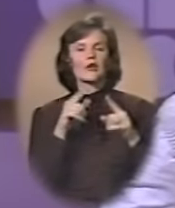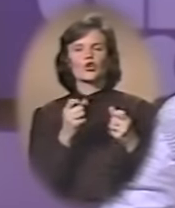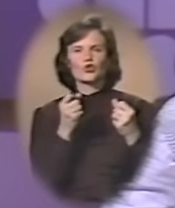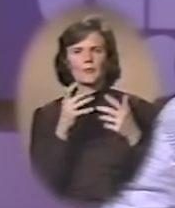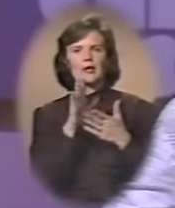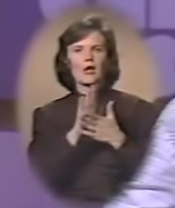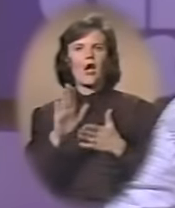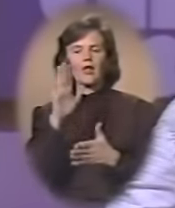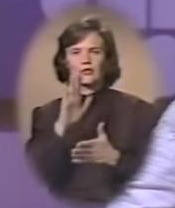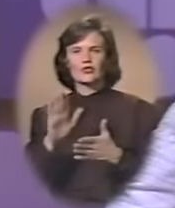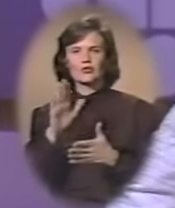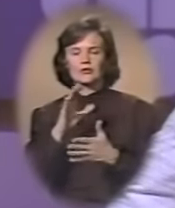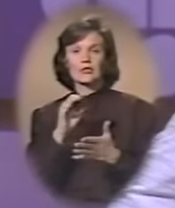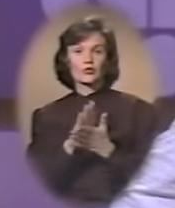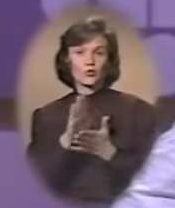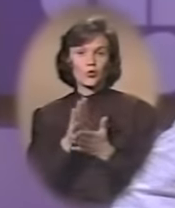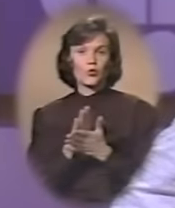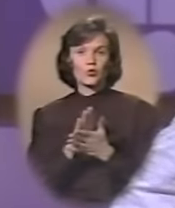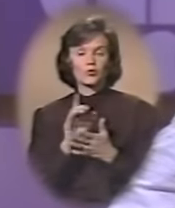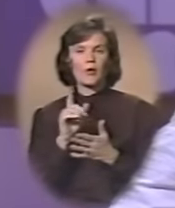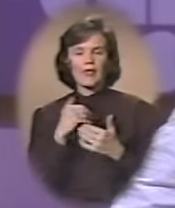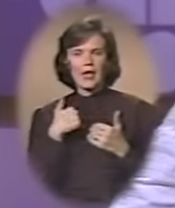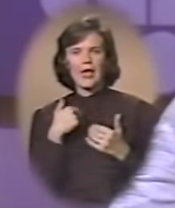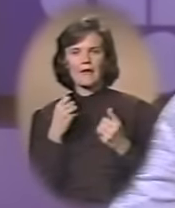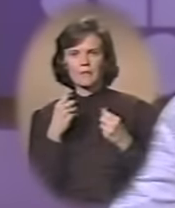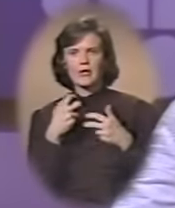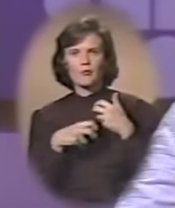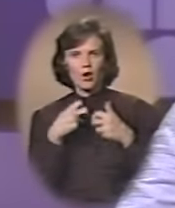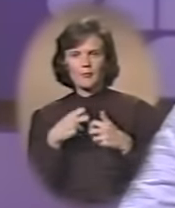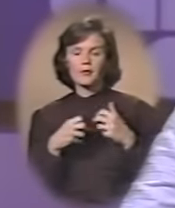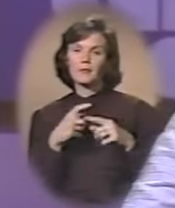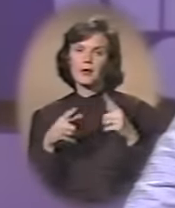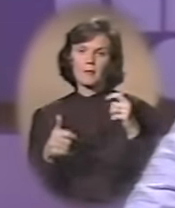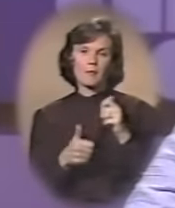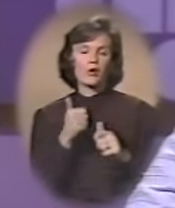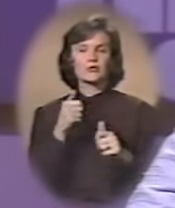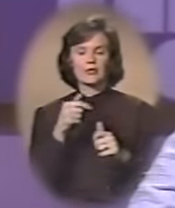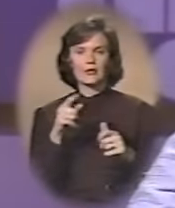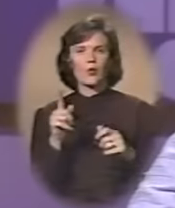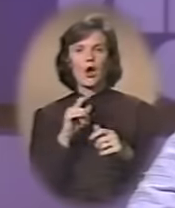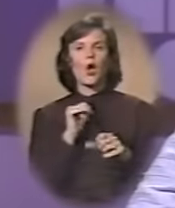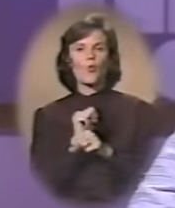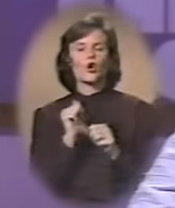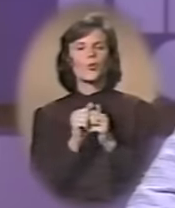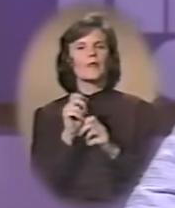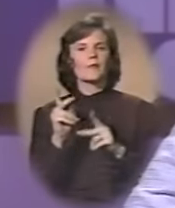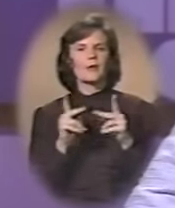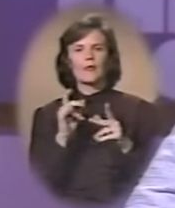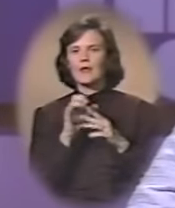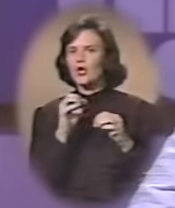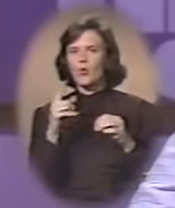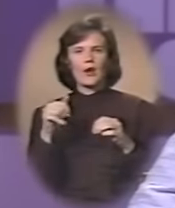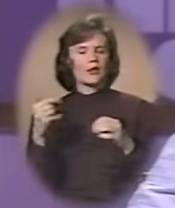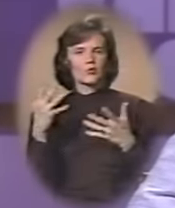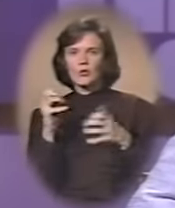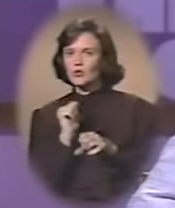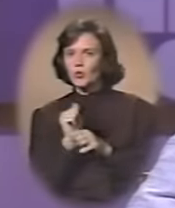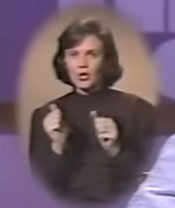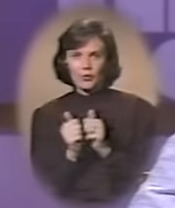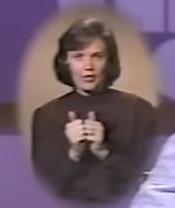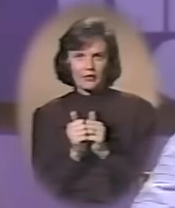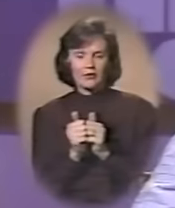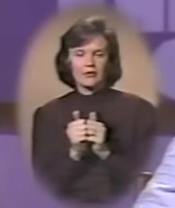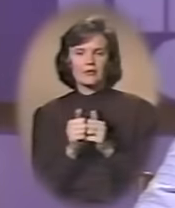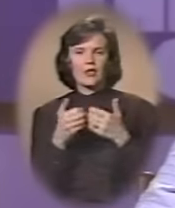lots of colleges and schools where they have a lot of problems, but mainly around where I work with people that nobody else wants to work with.